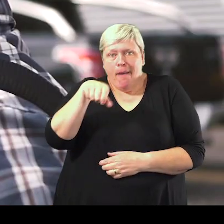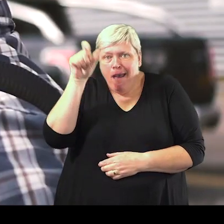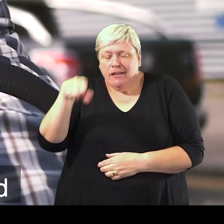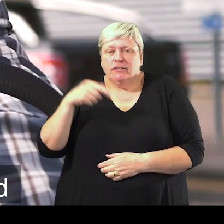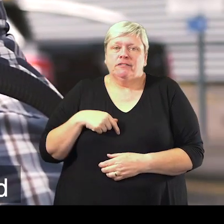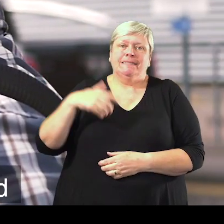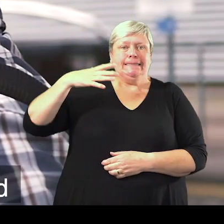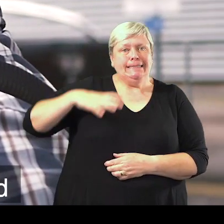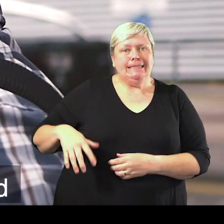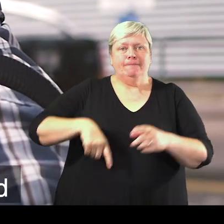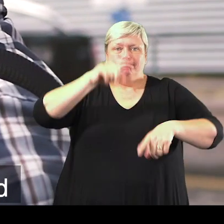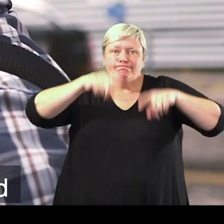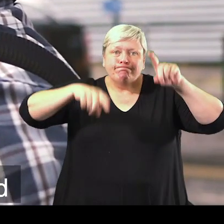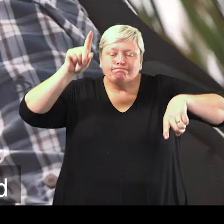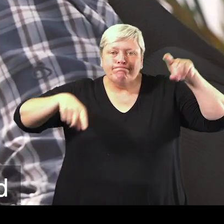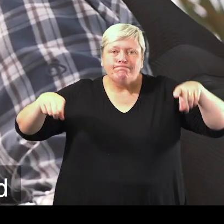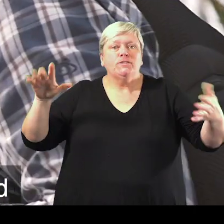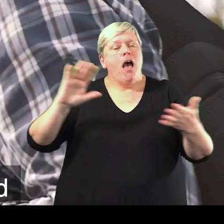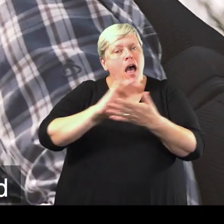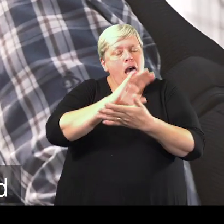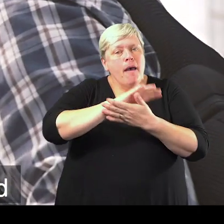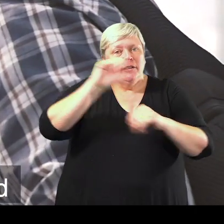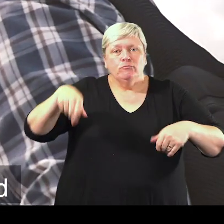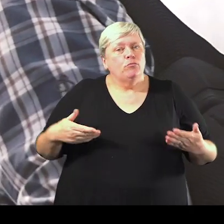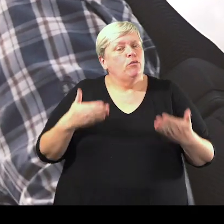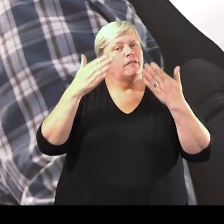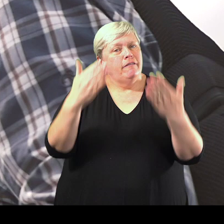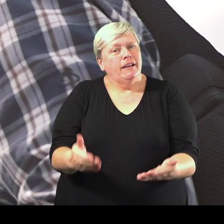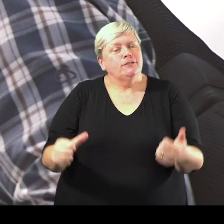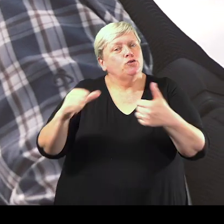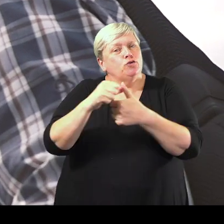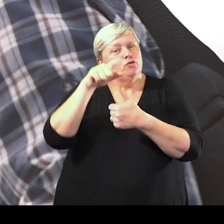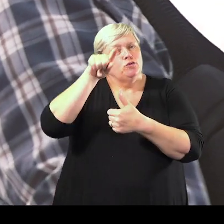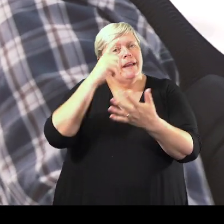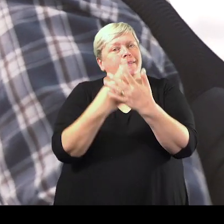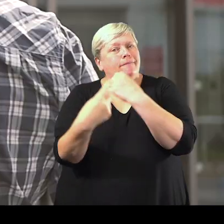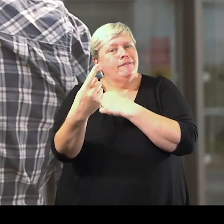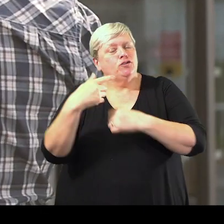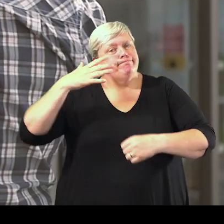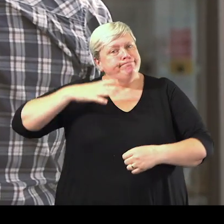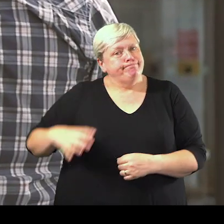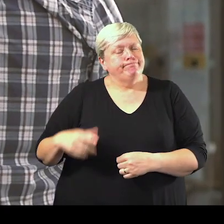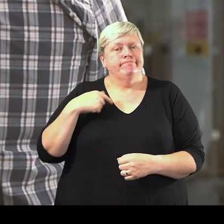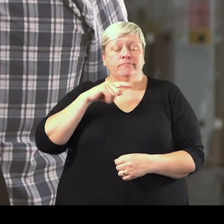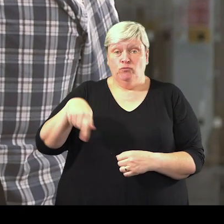varying needs and we will be happy to provide a service that is tailored to your individual requirements.